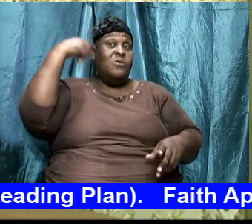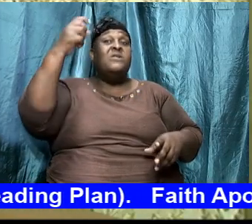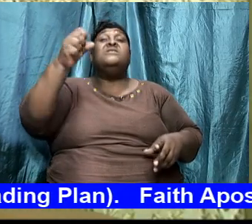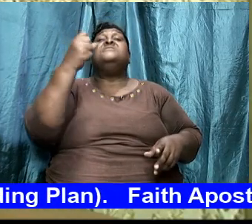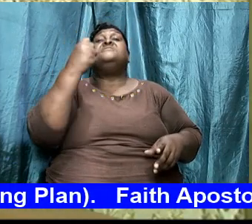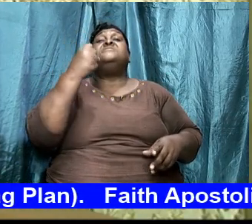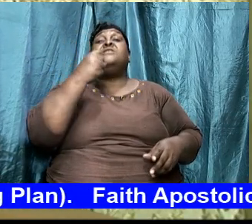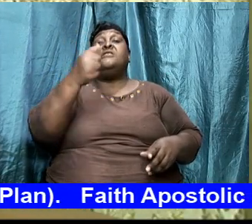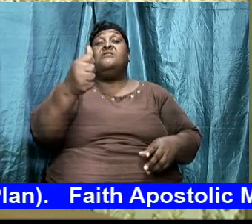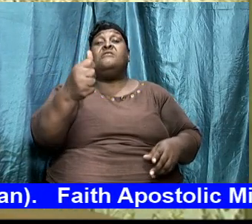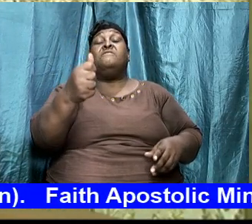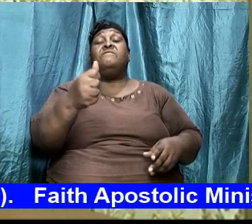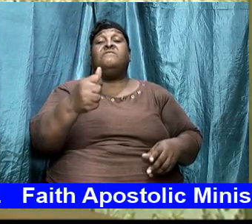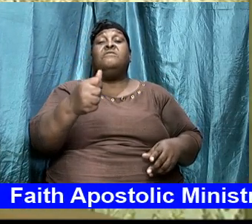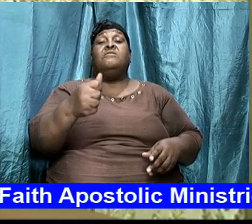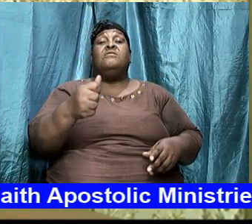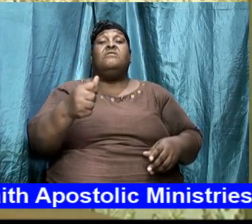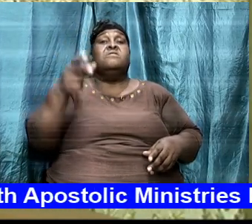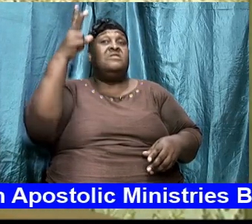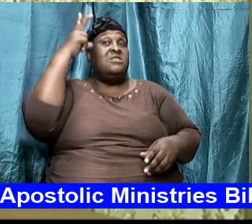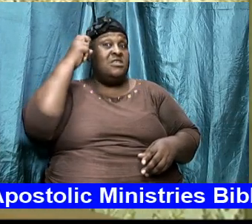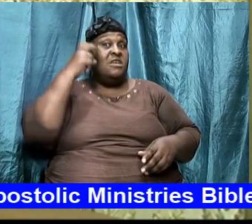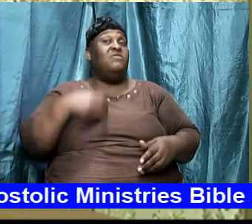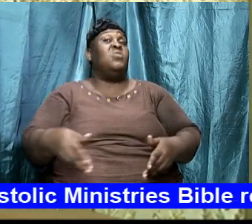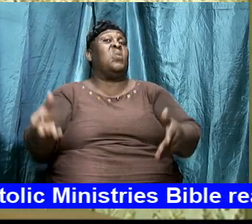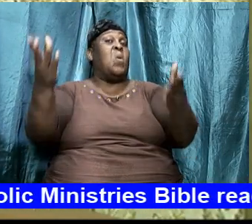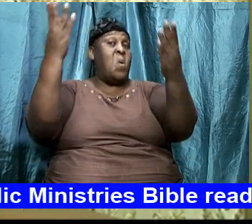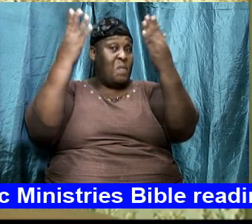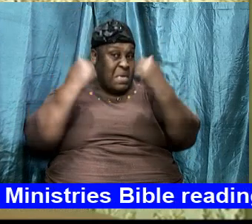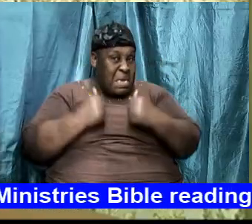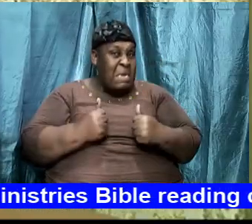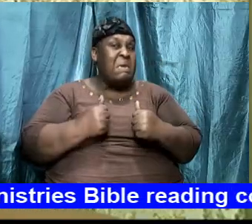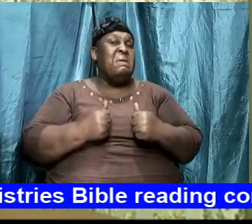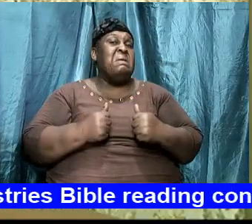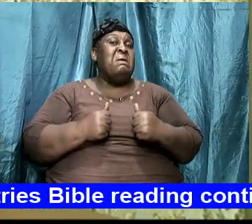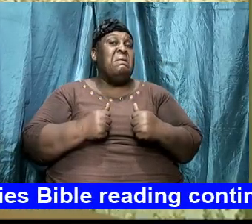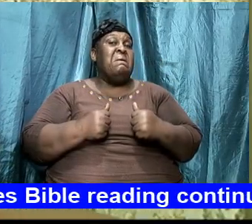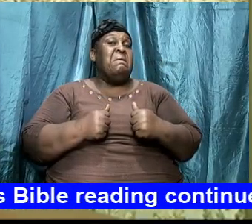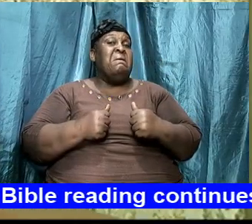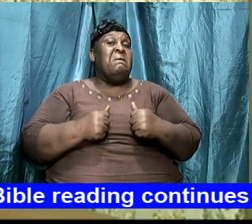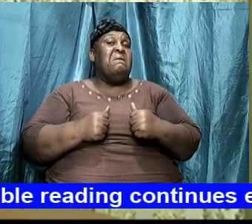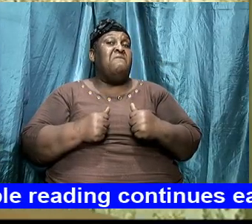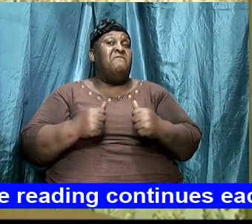adversary comes like a flood yes the Holy Ghost will lift up a standard